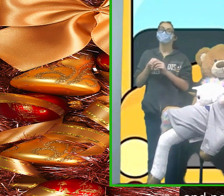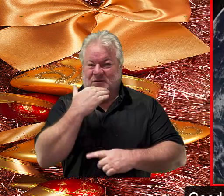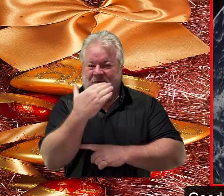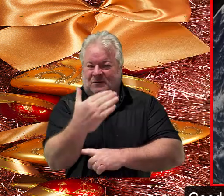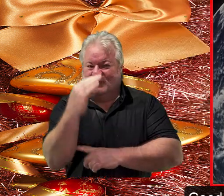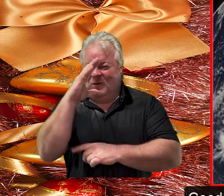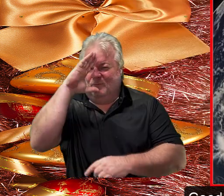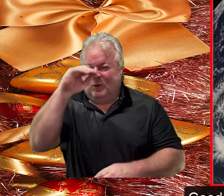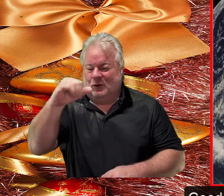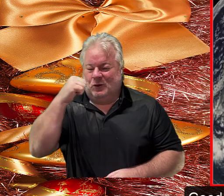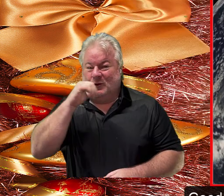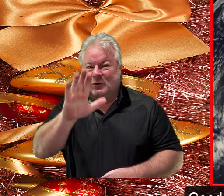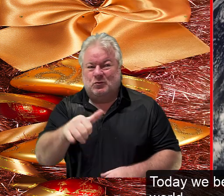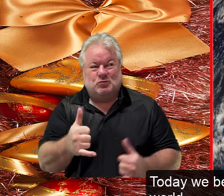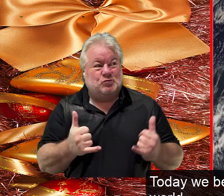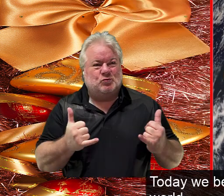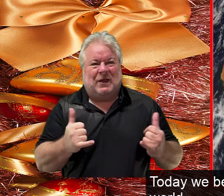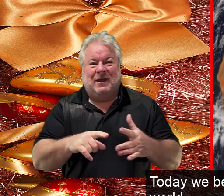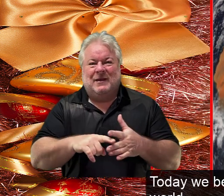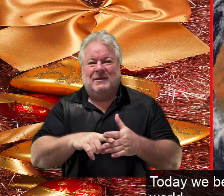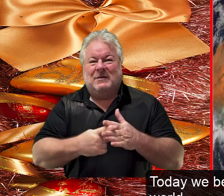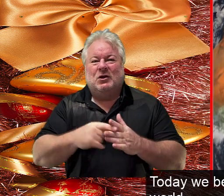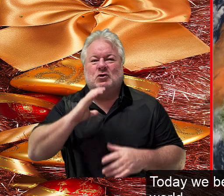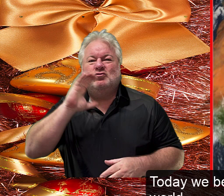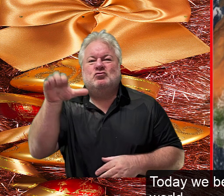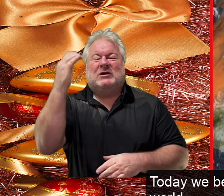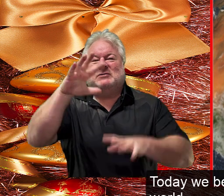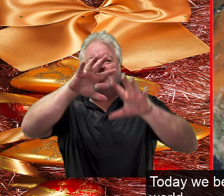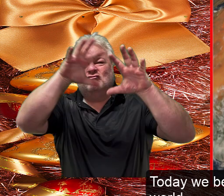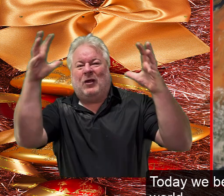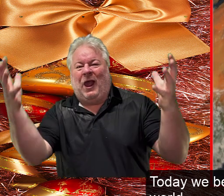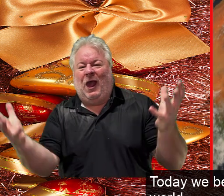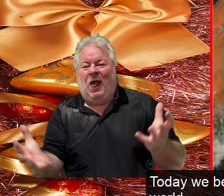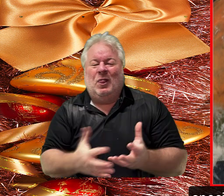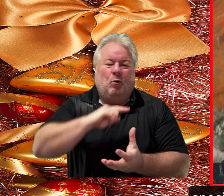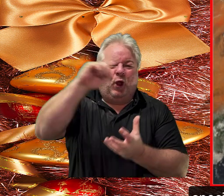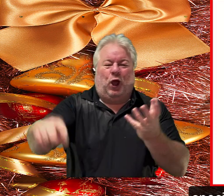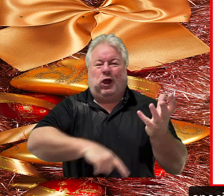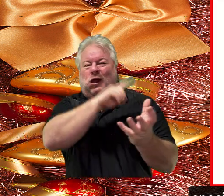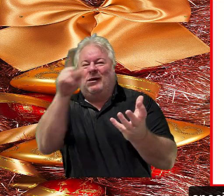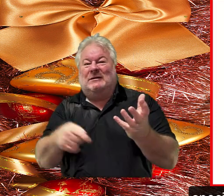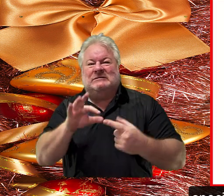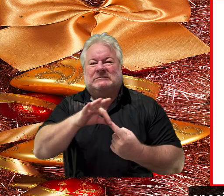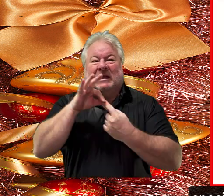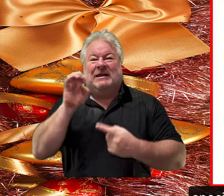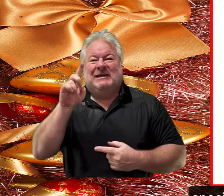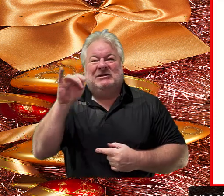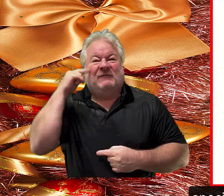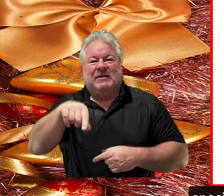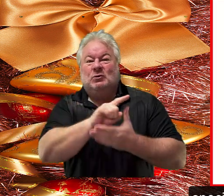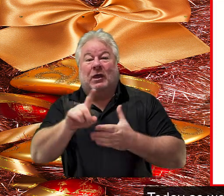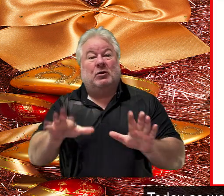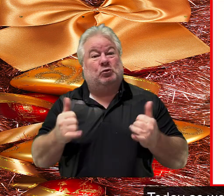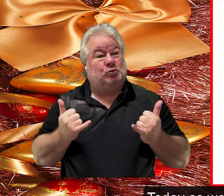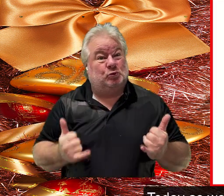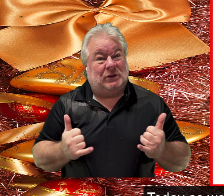good morning boys and girls today we begin our christmas around the world special edition for this